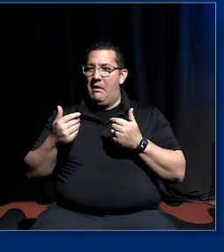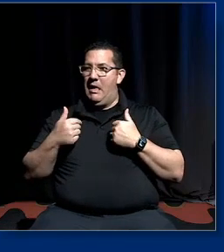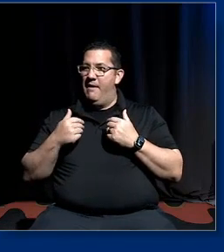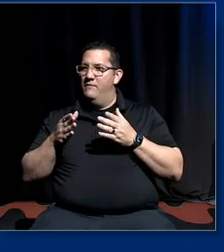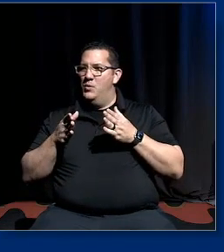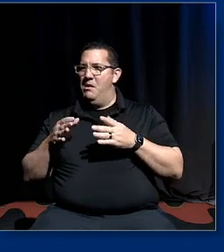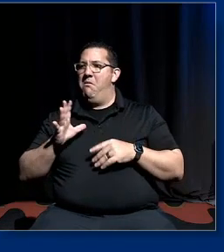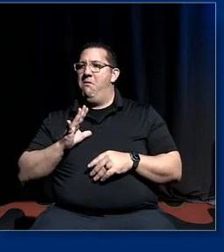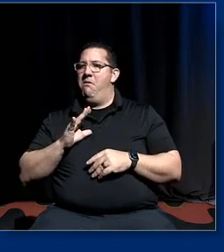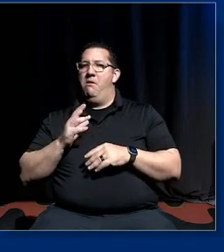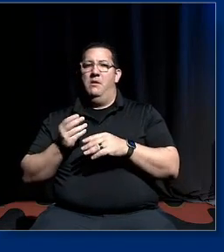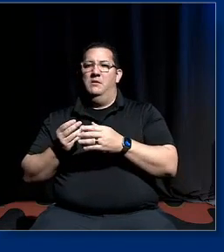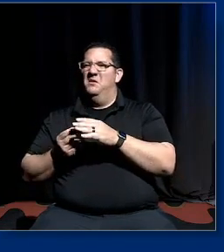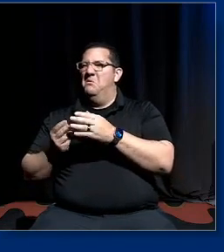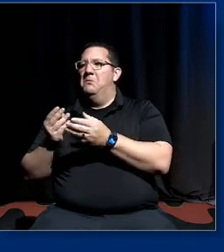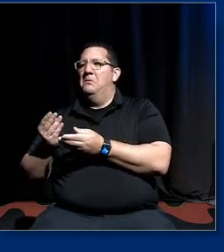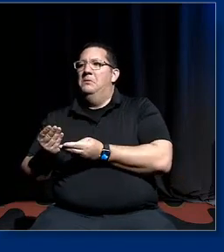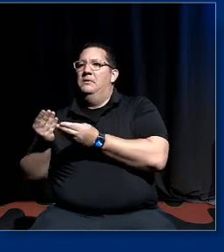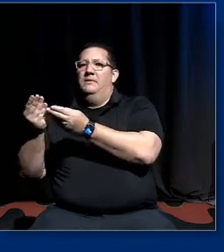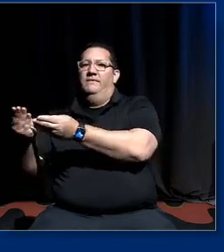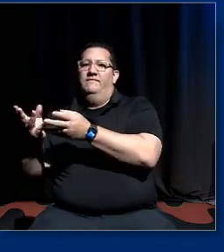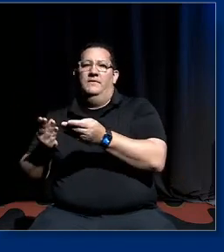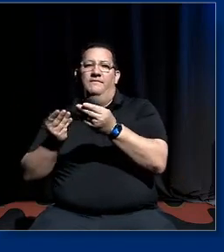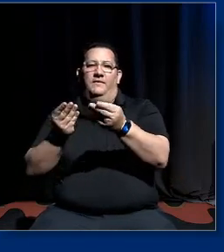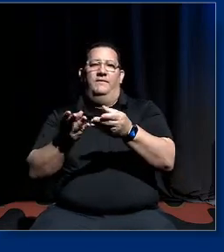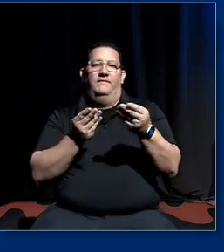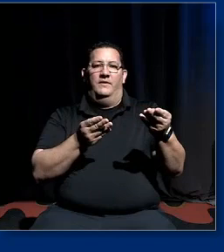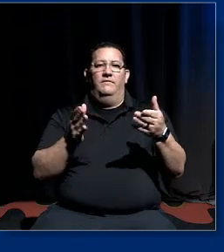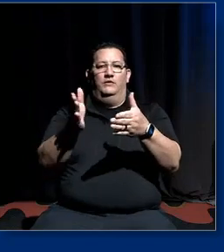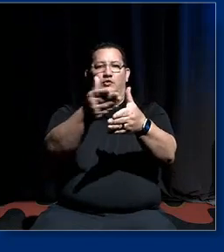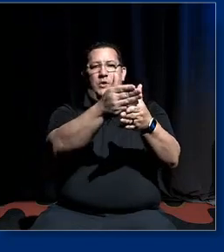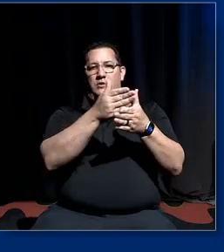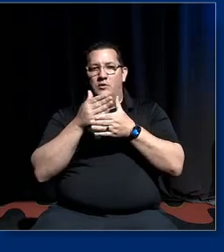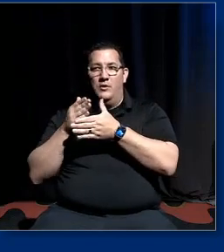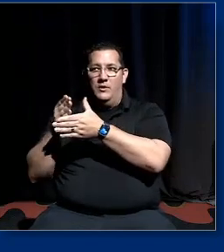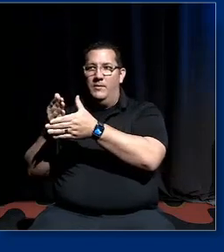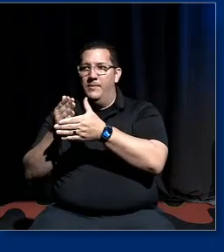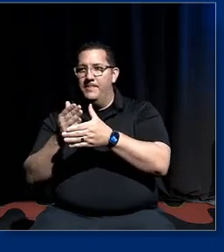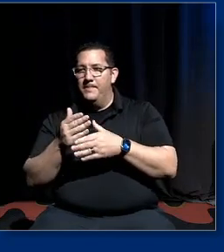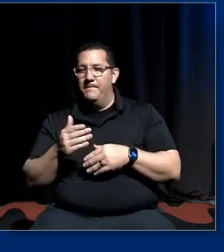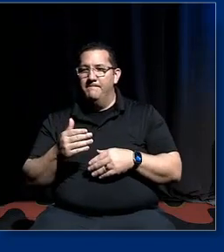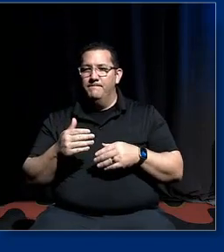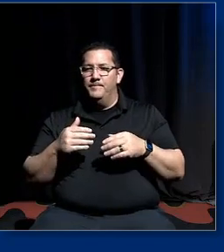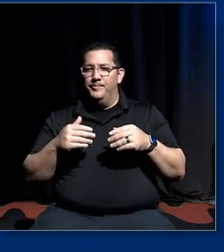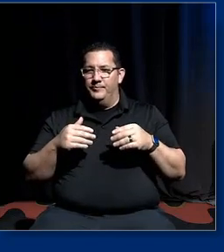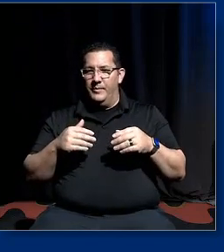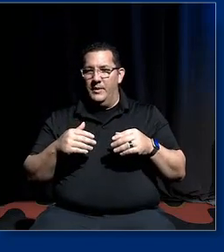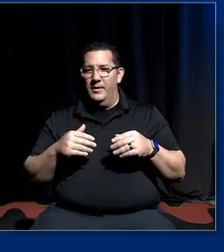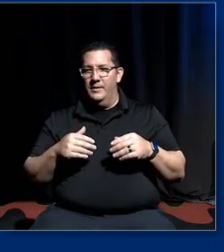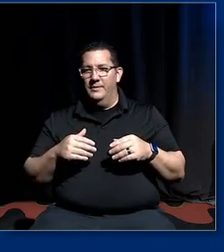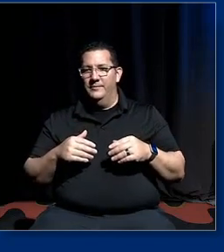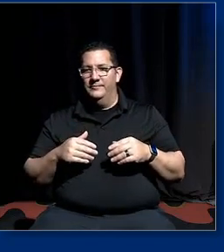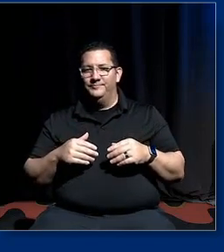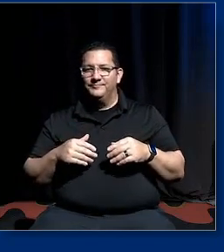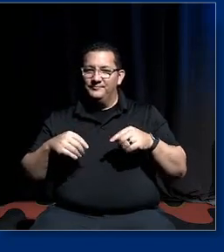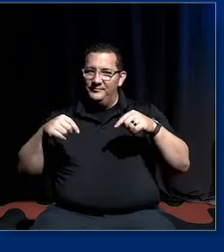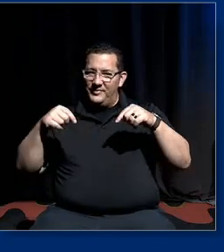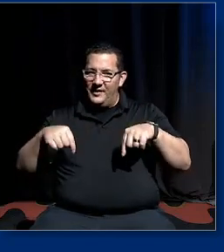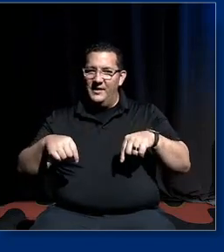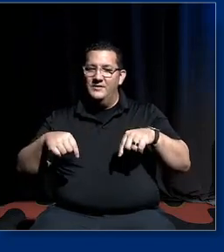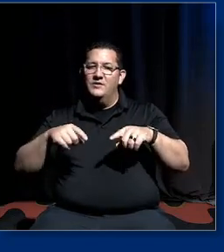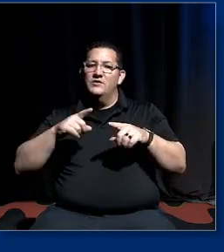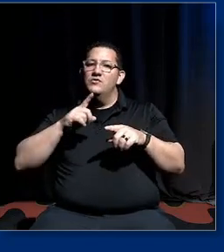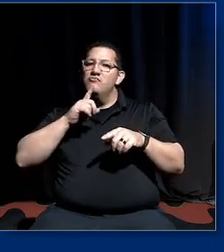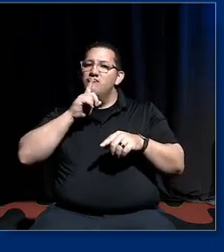pass it on so um this this this is a a a really